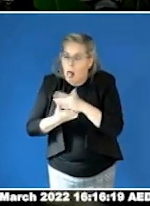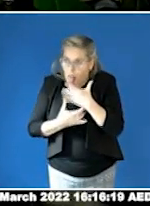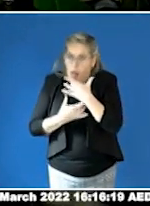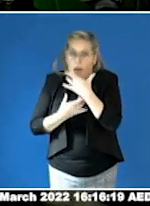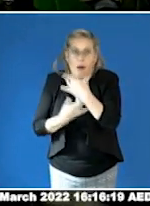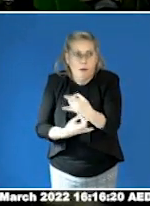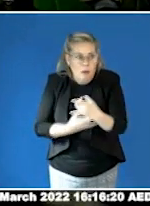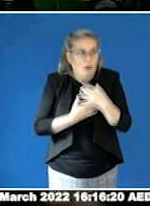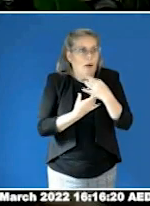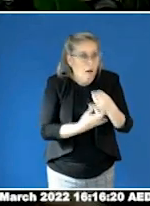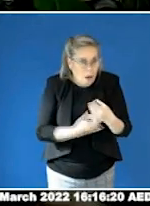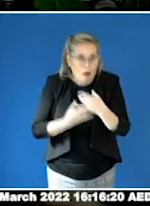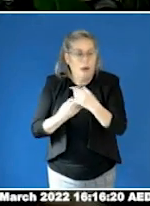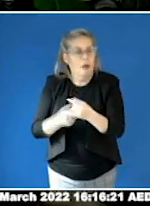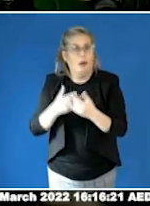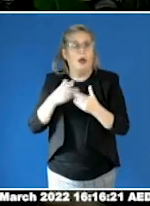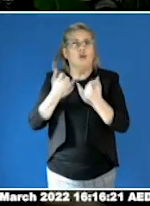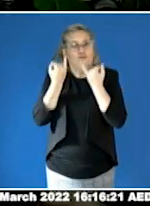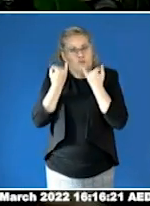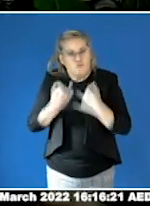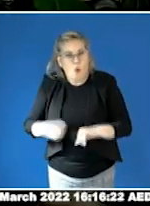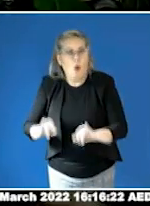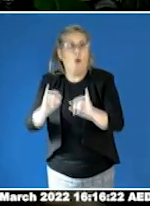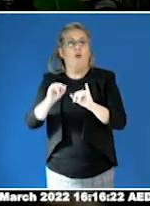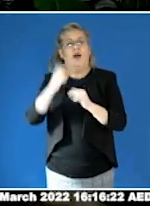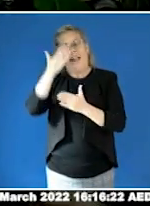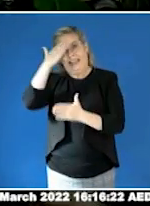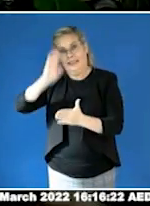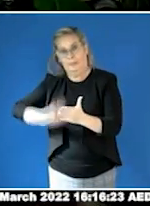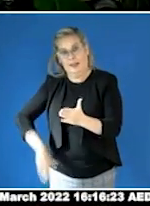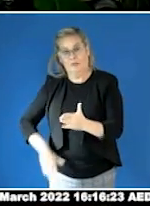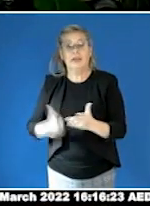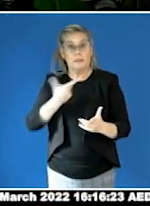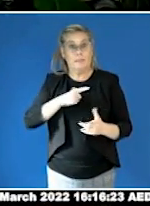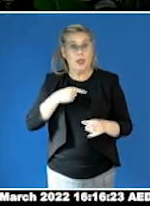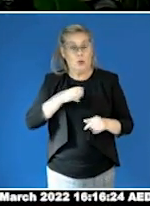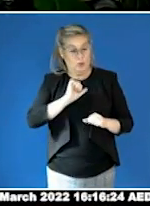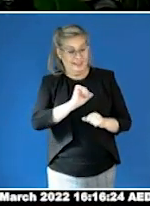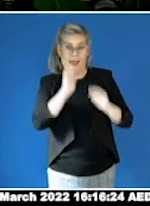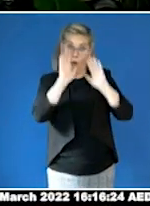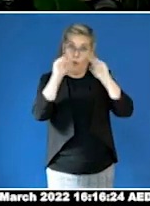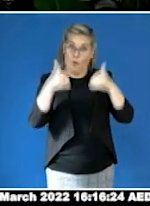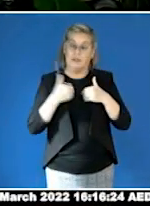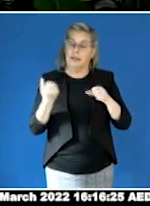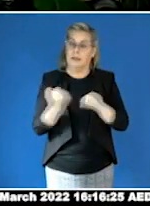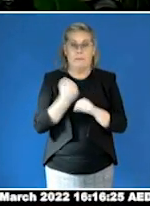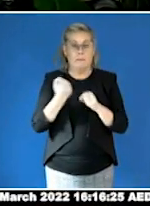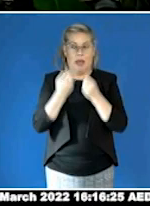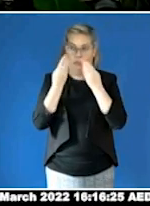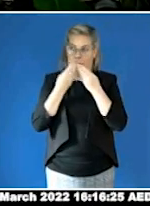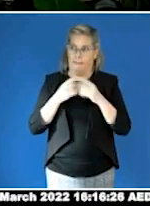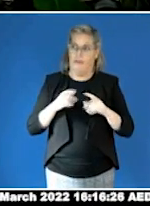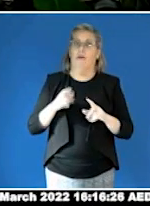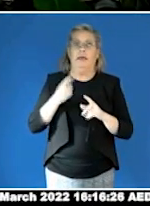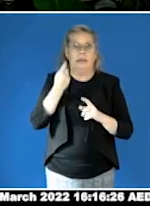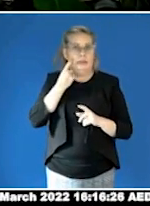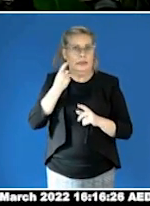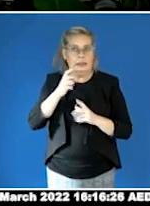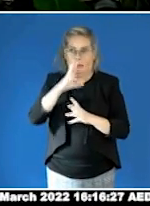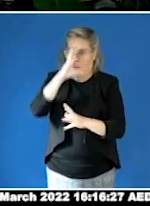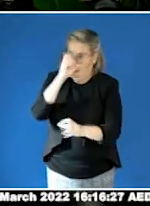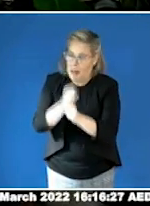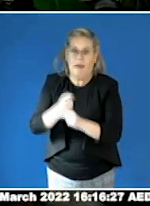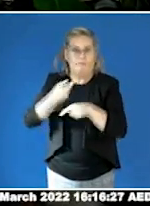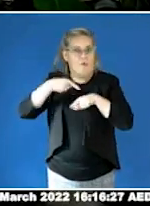relationships, give them the support they need to leave toxic situations is critical. Our